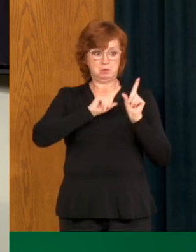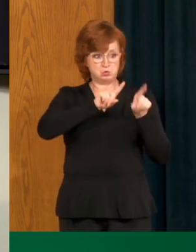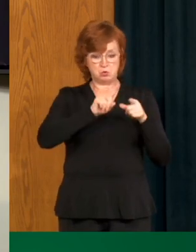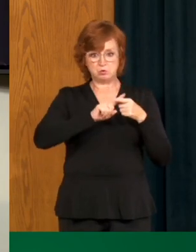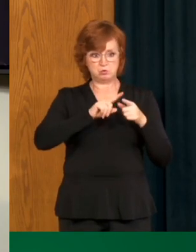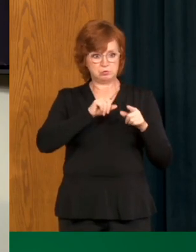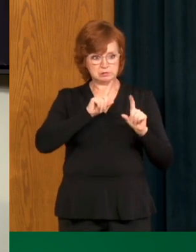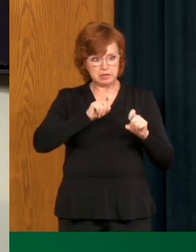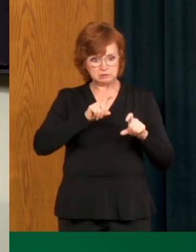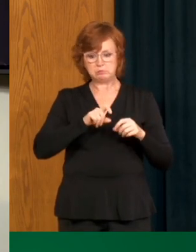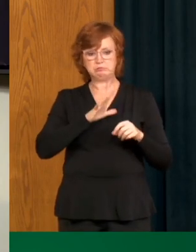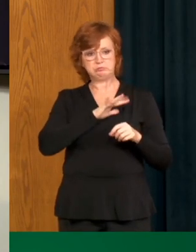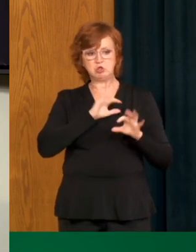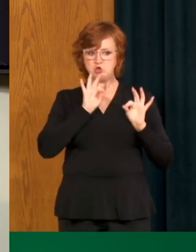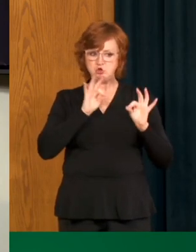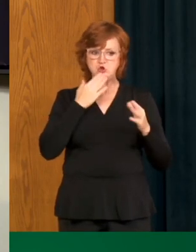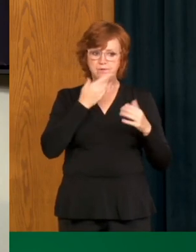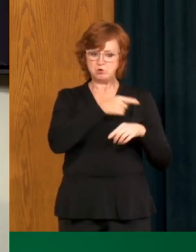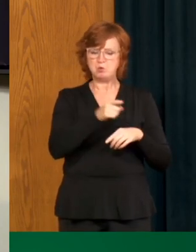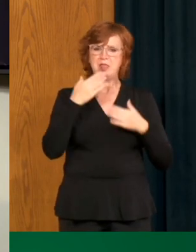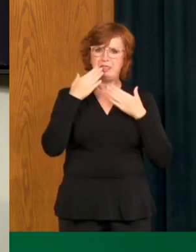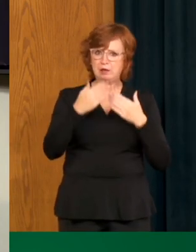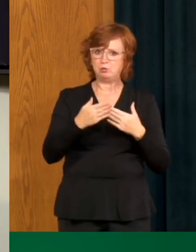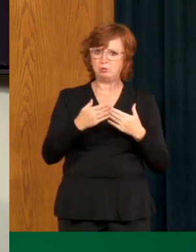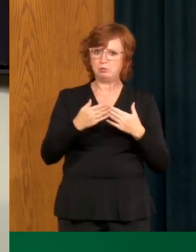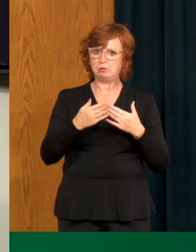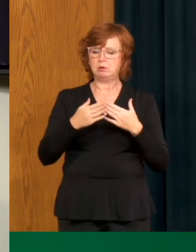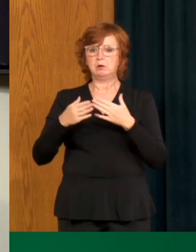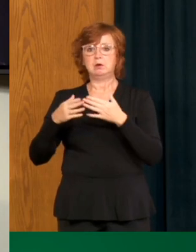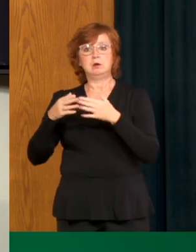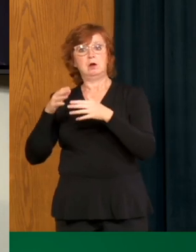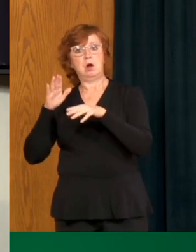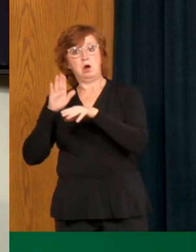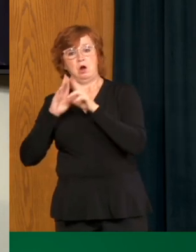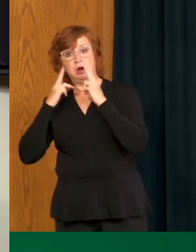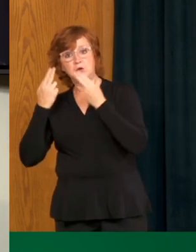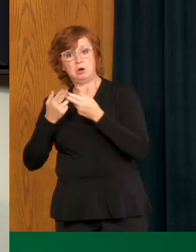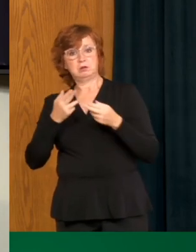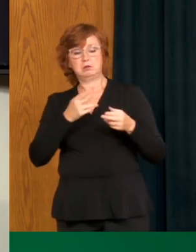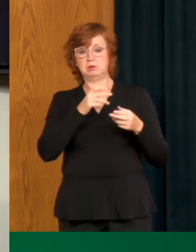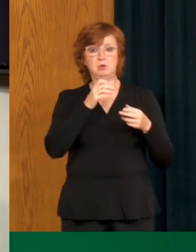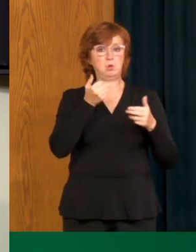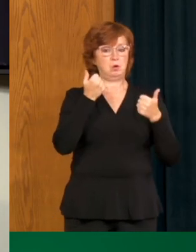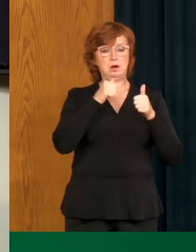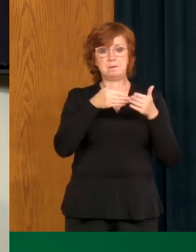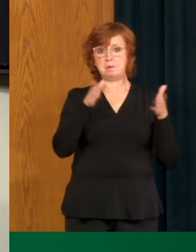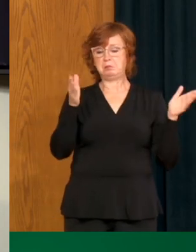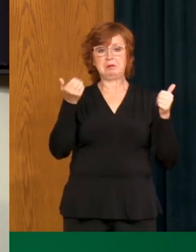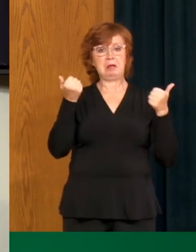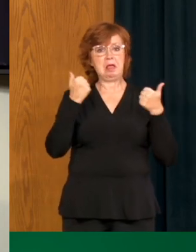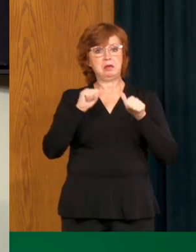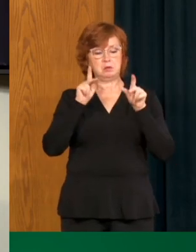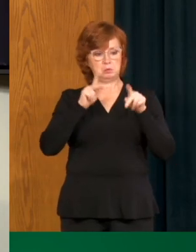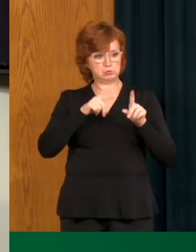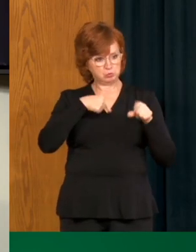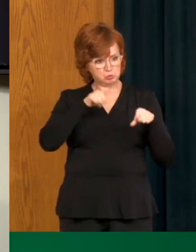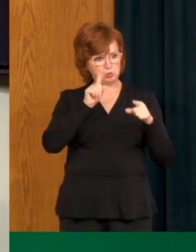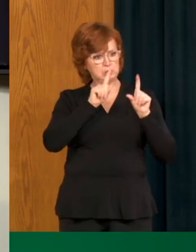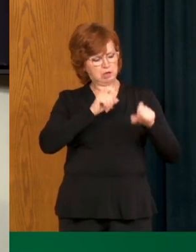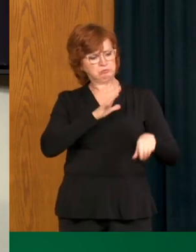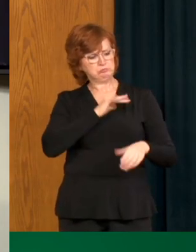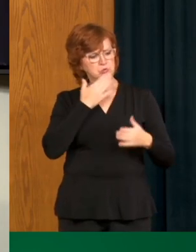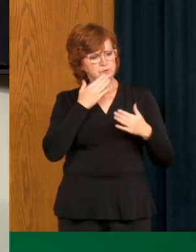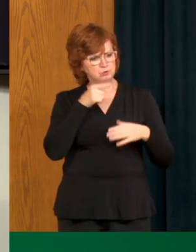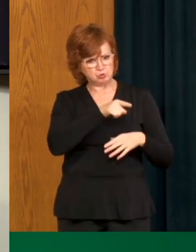coming forward to be tested. This really is not something that we should be afraid of. Testing and contact tracing is essential, along with